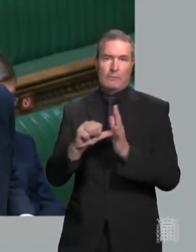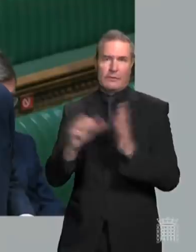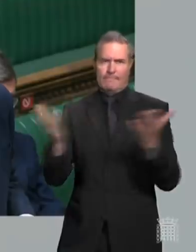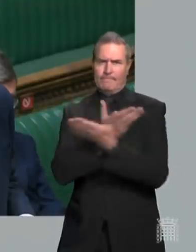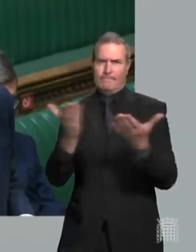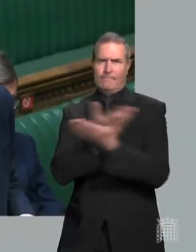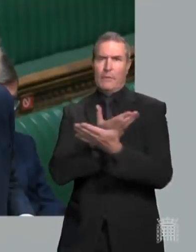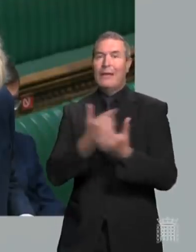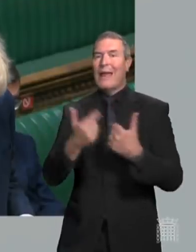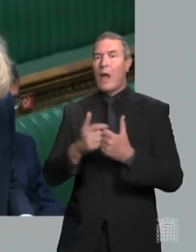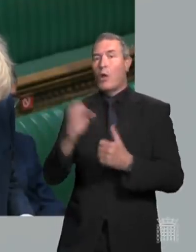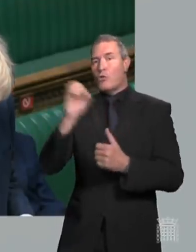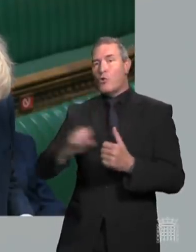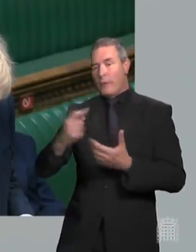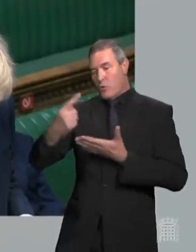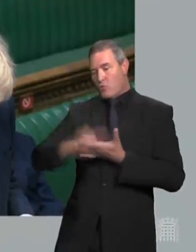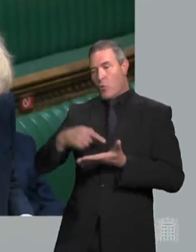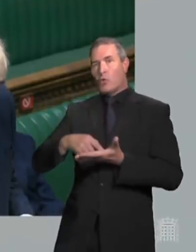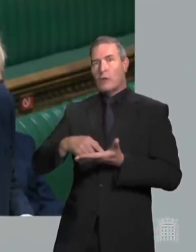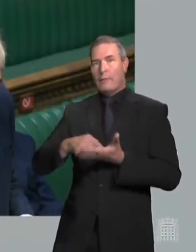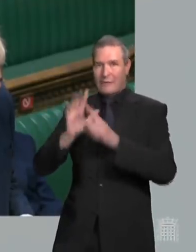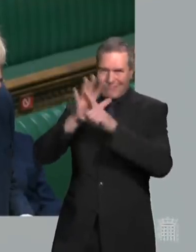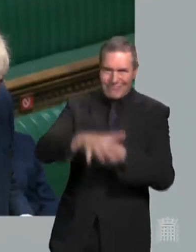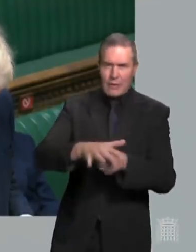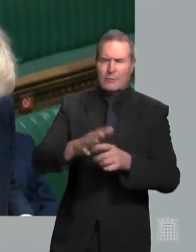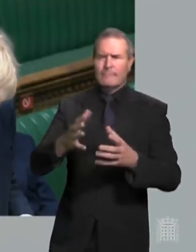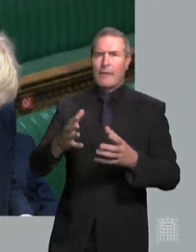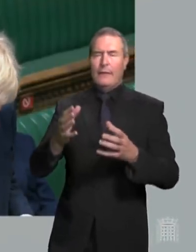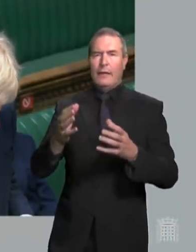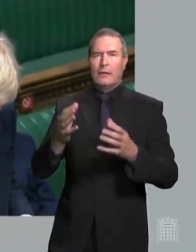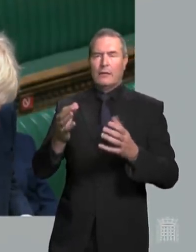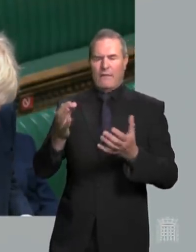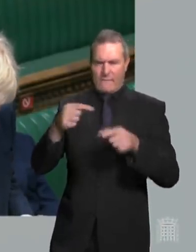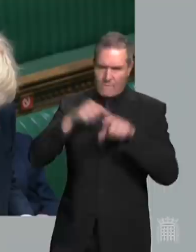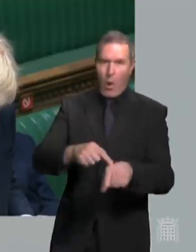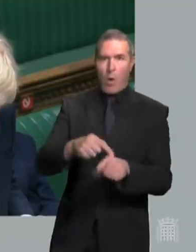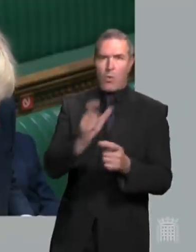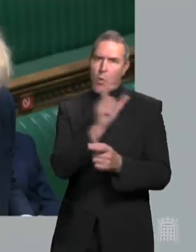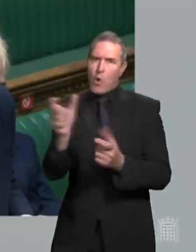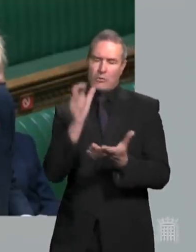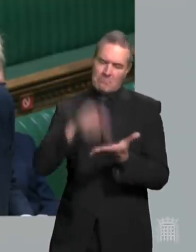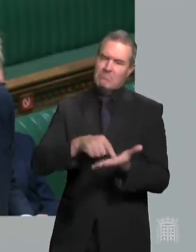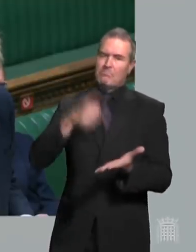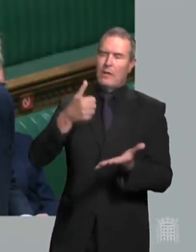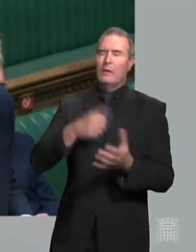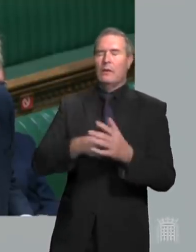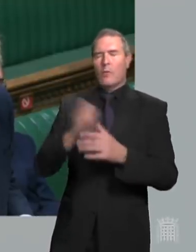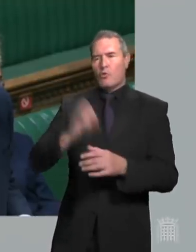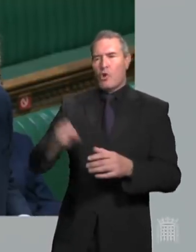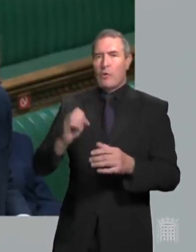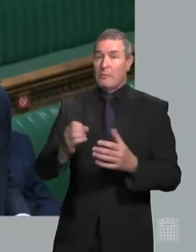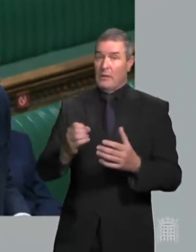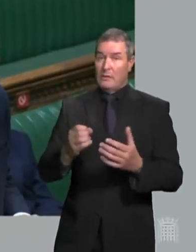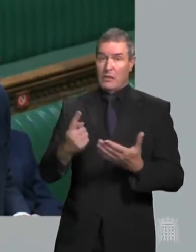I believe is the misapplication the excessively legally purist application of that of that deal and of that